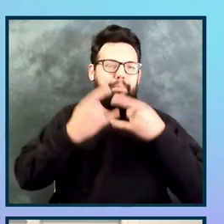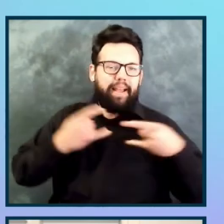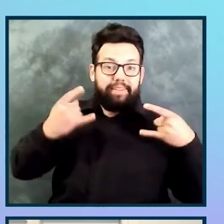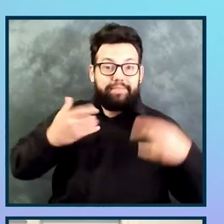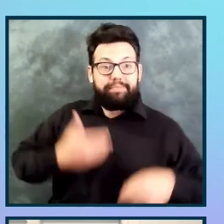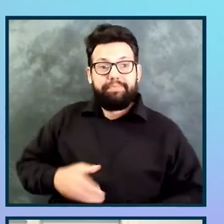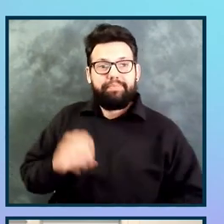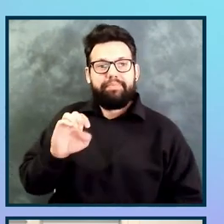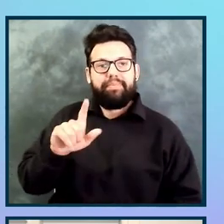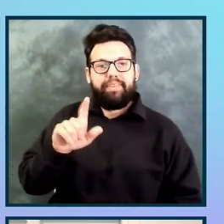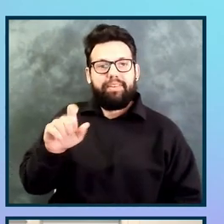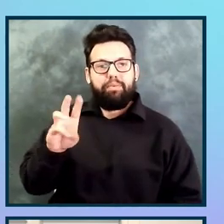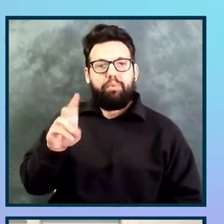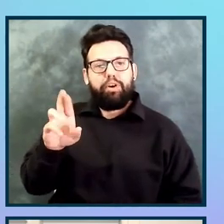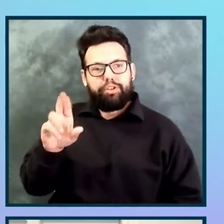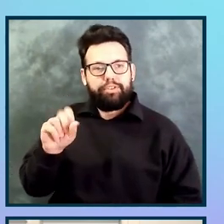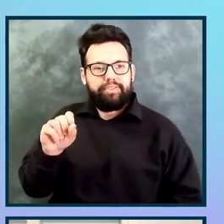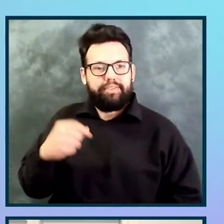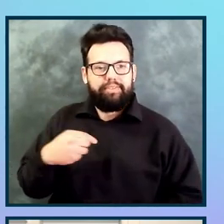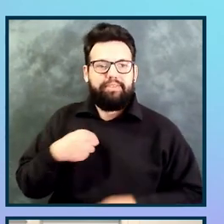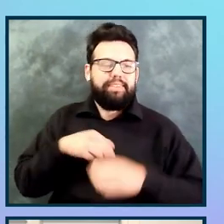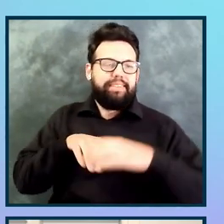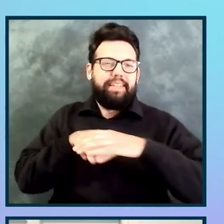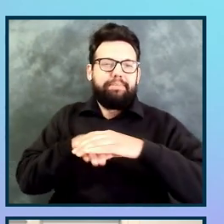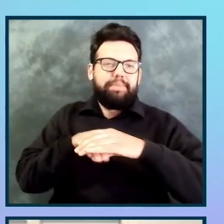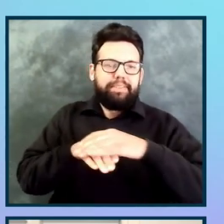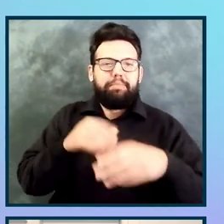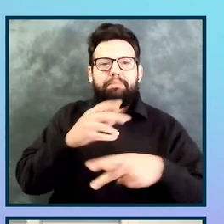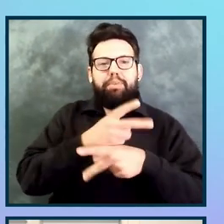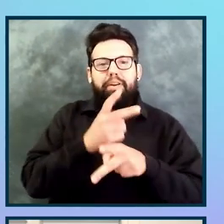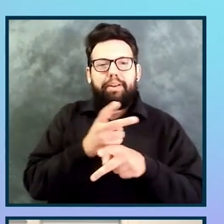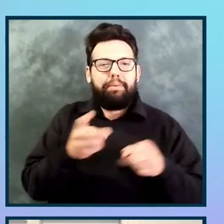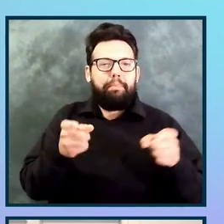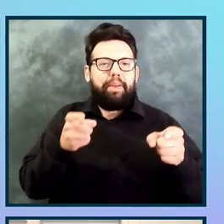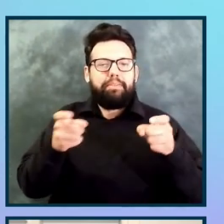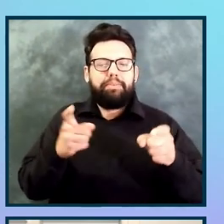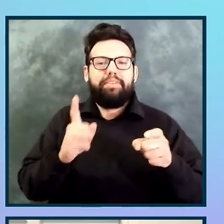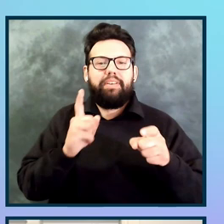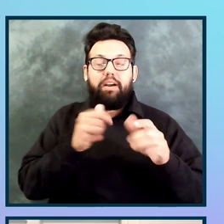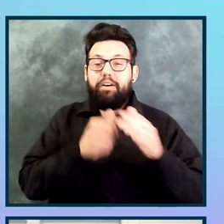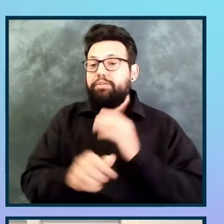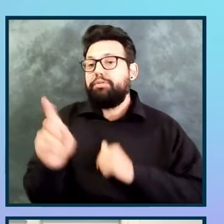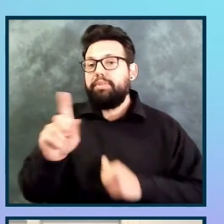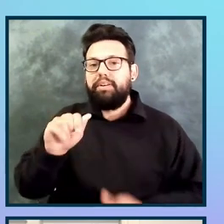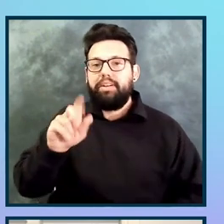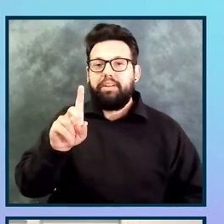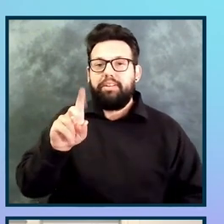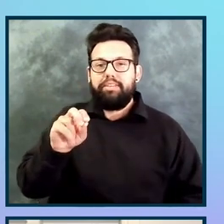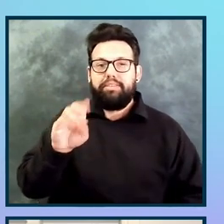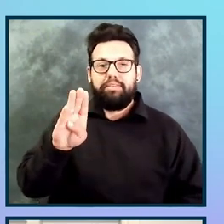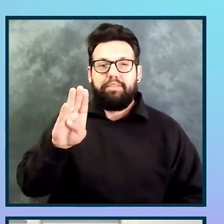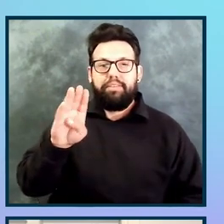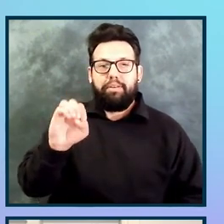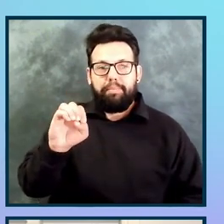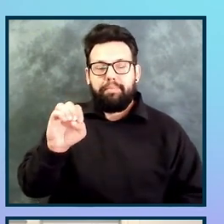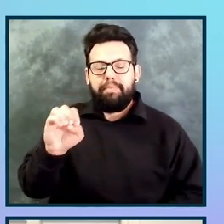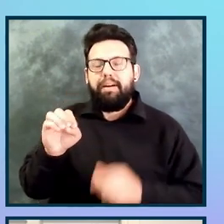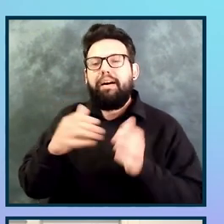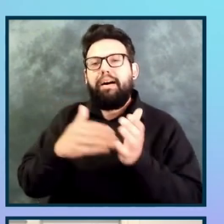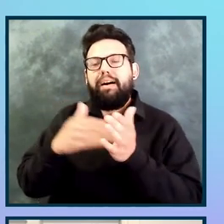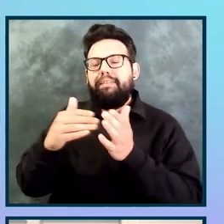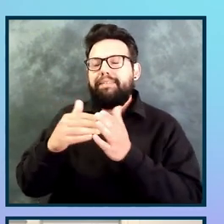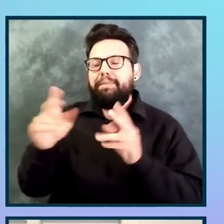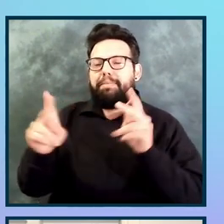I work in accessibility product management for Adobe. I am often considered an unreasonable optimist.